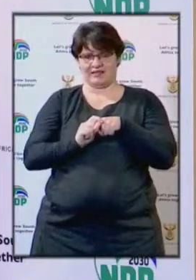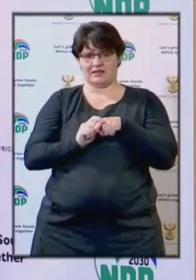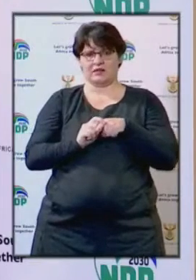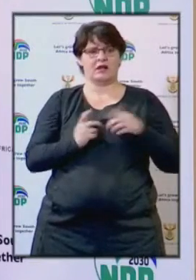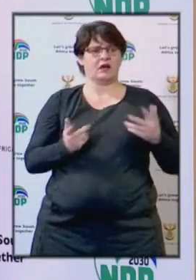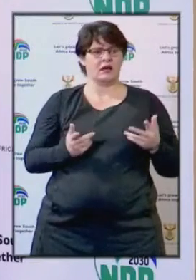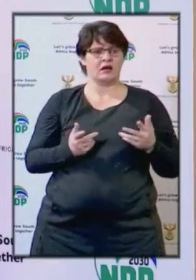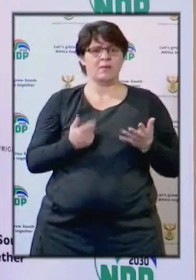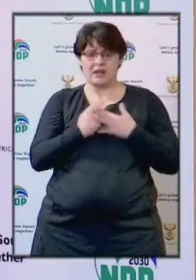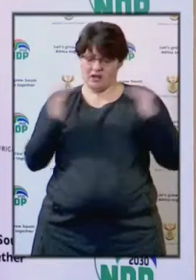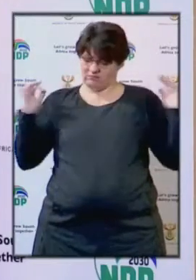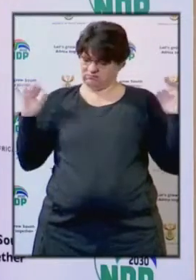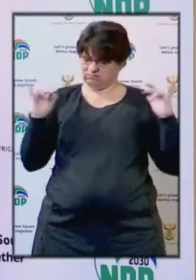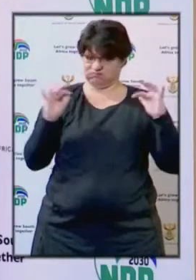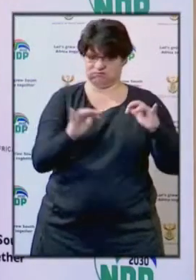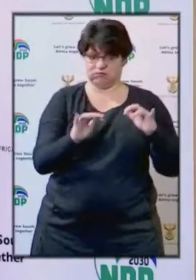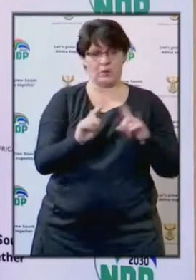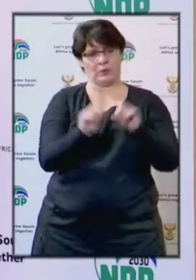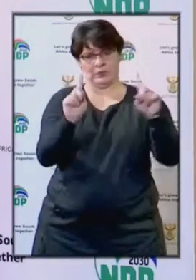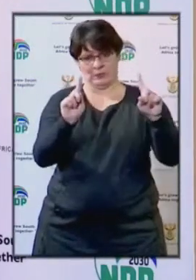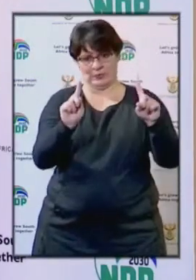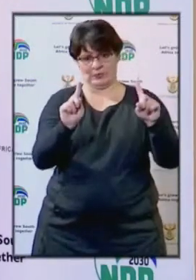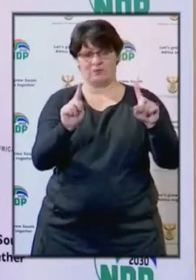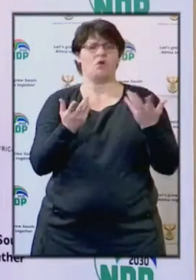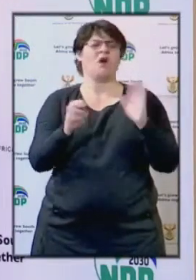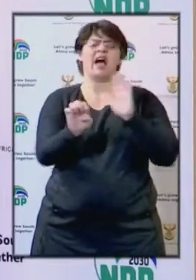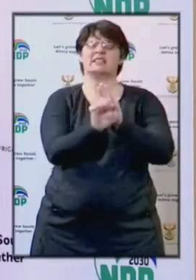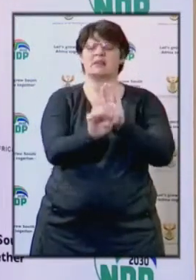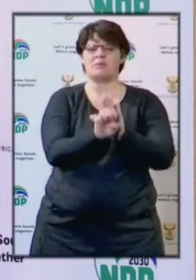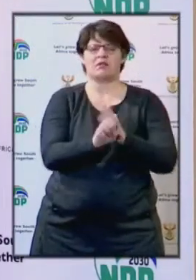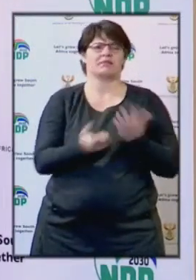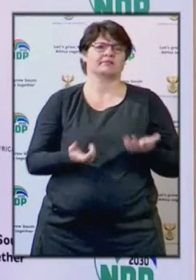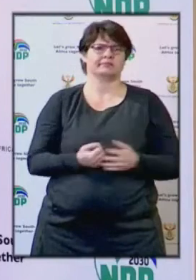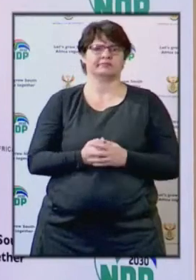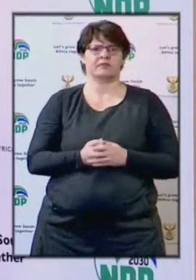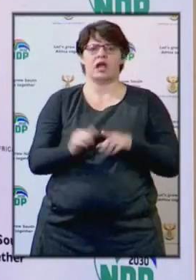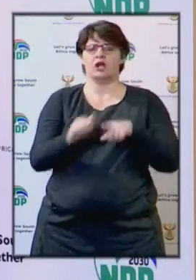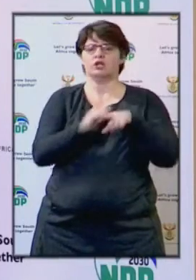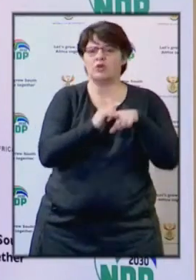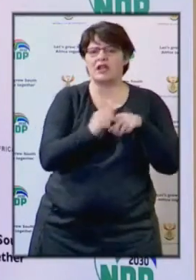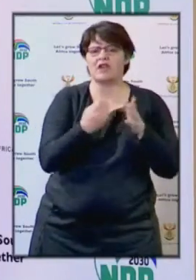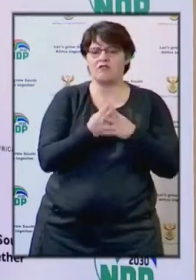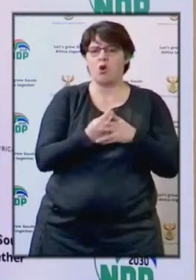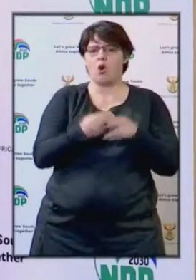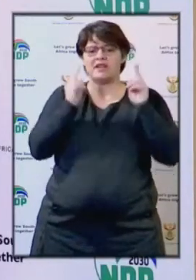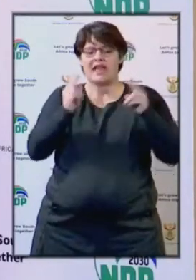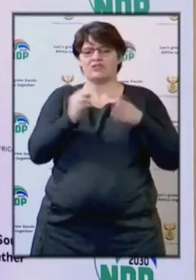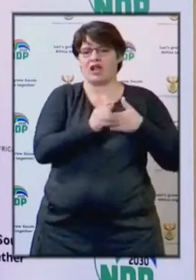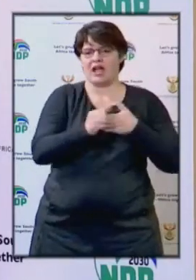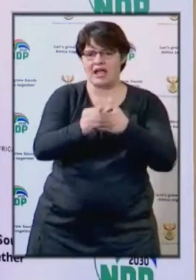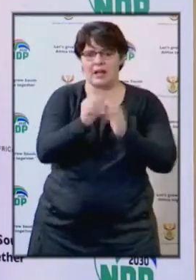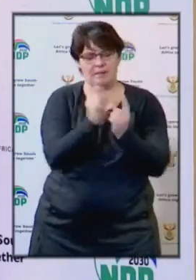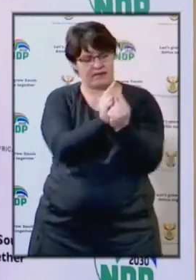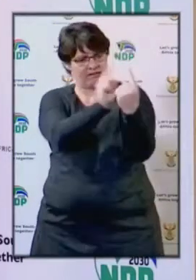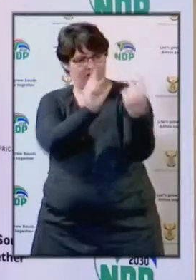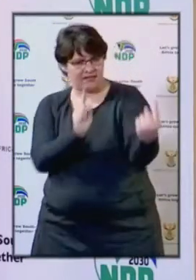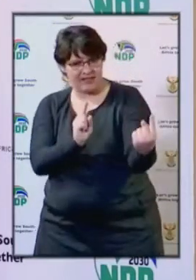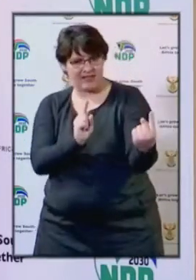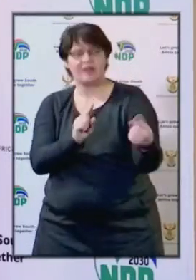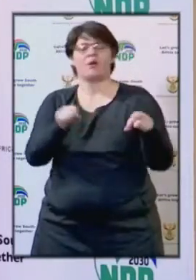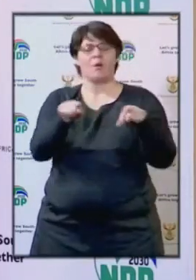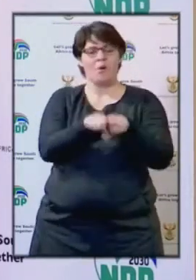mass gathering. So this are, for example, you'd have training for nature guides which allow safe distances